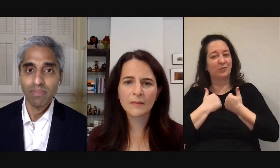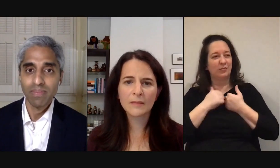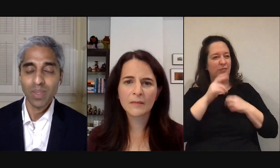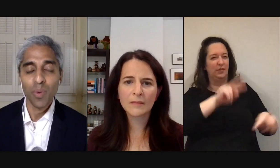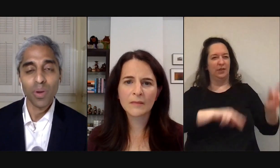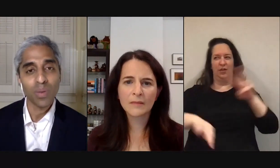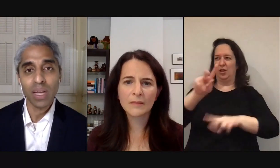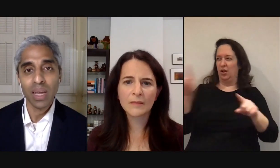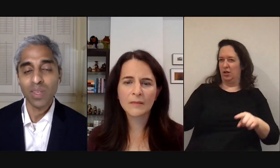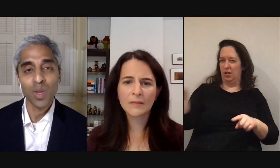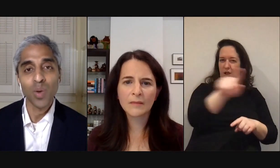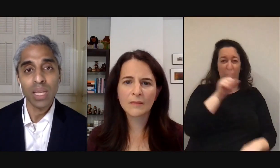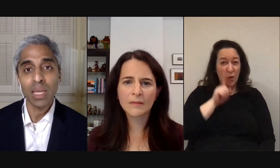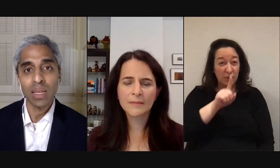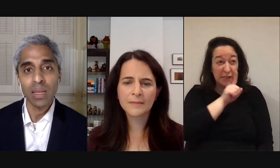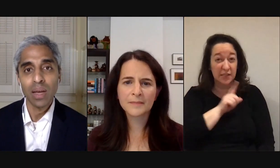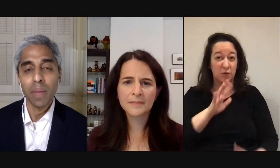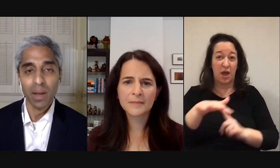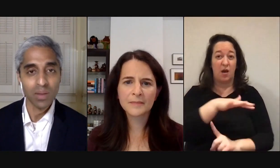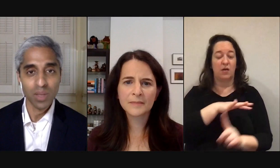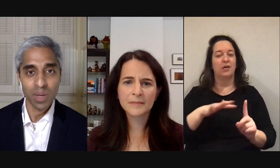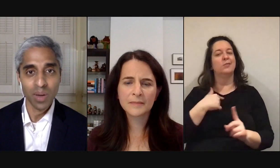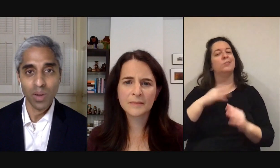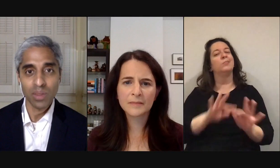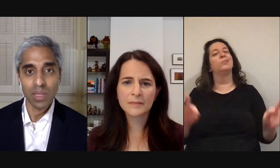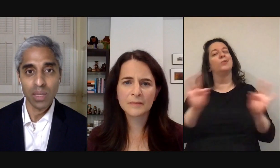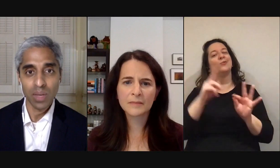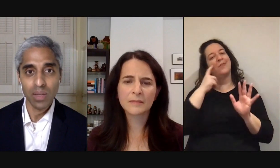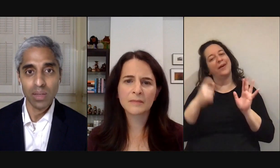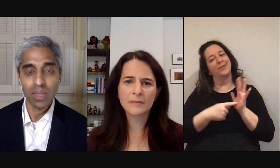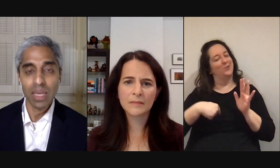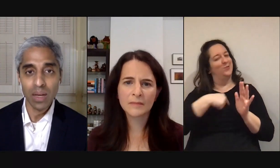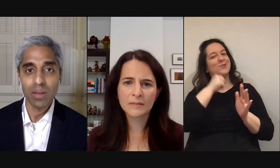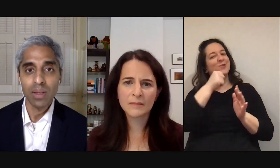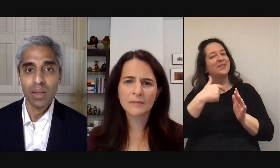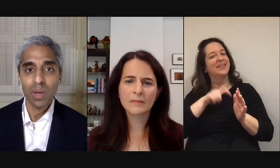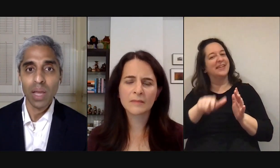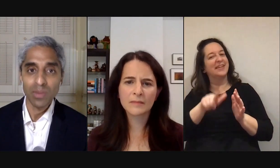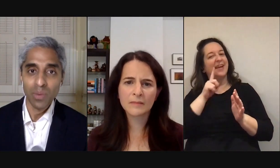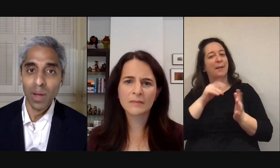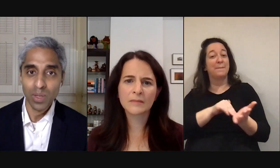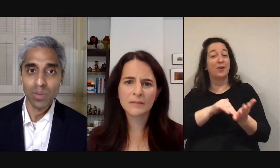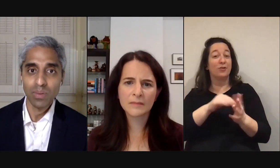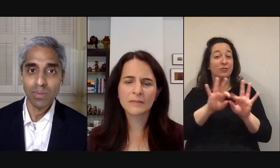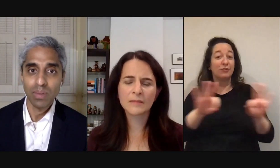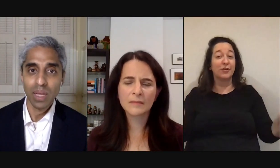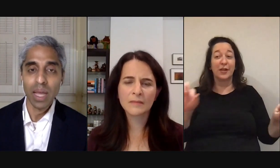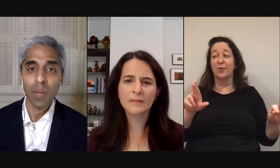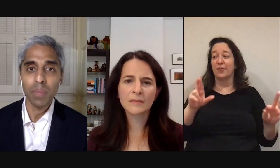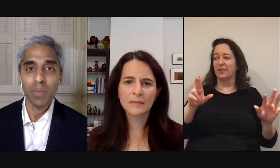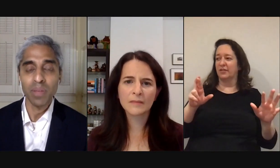it's important to recognize that you don't need a medical degree or a nursing degree to heal what ails around you